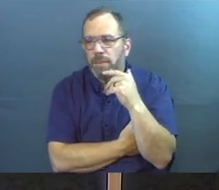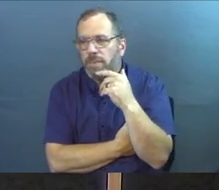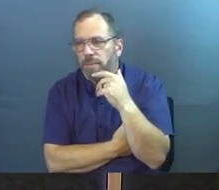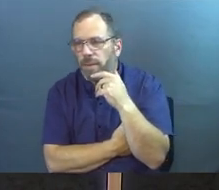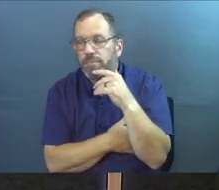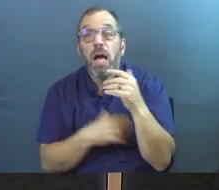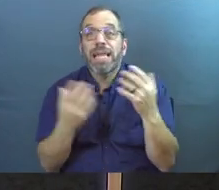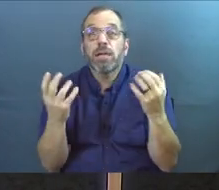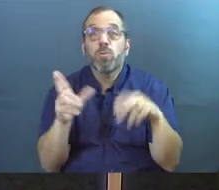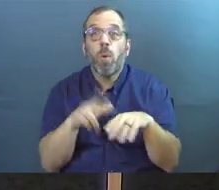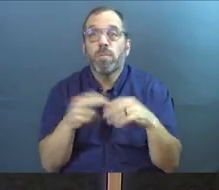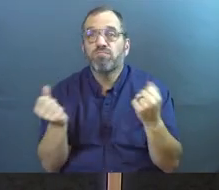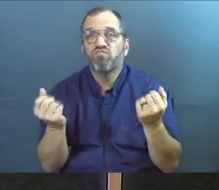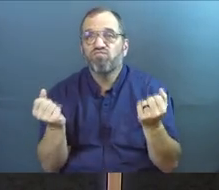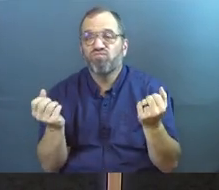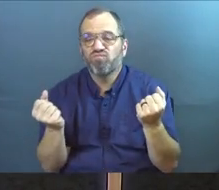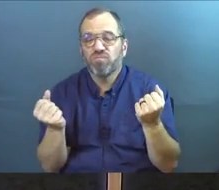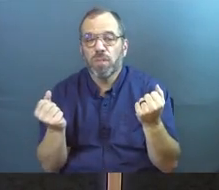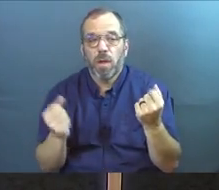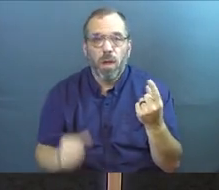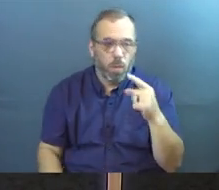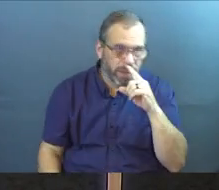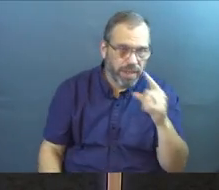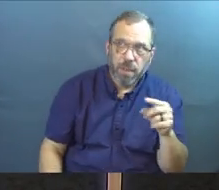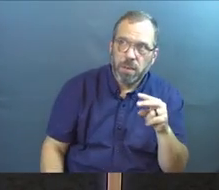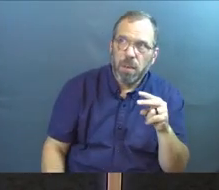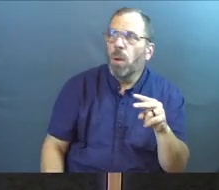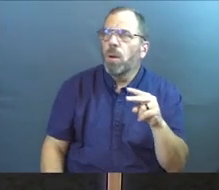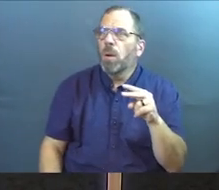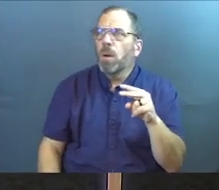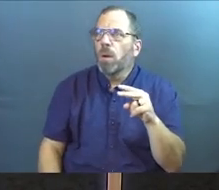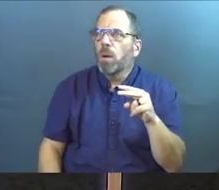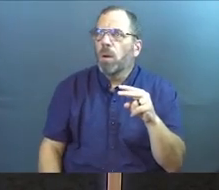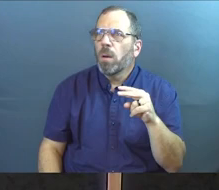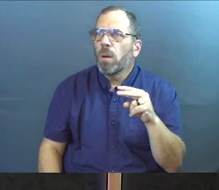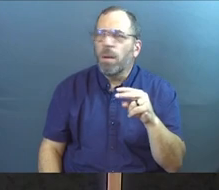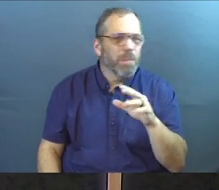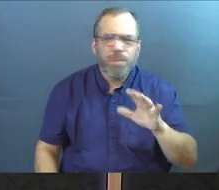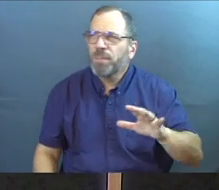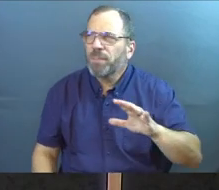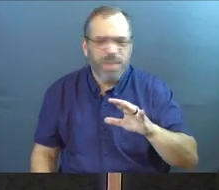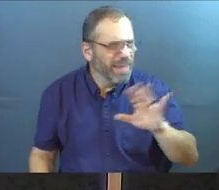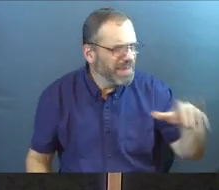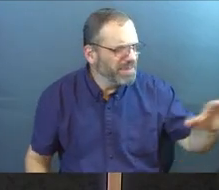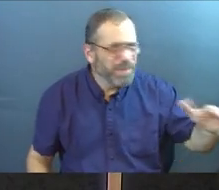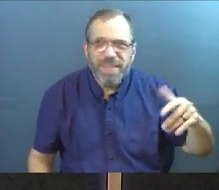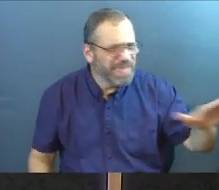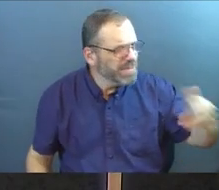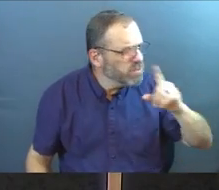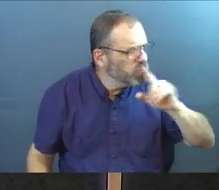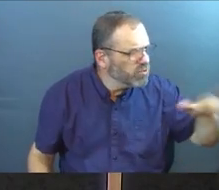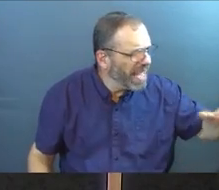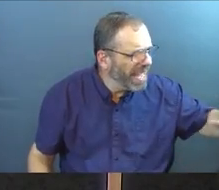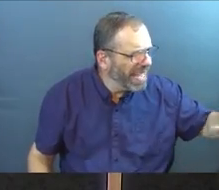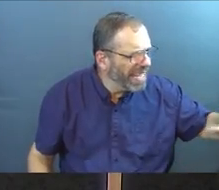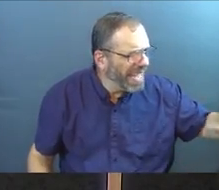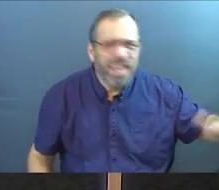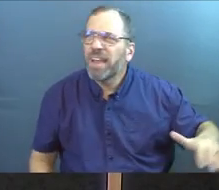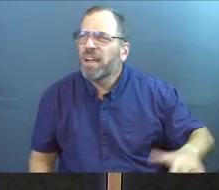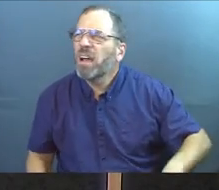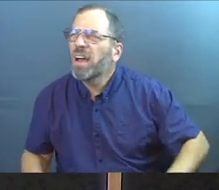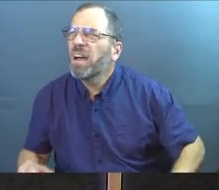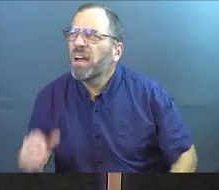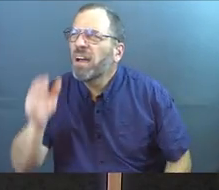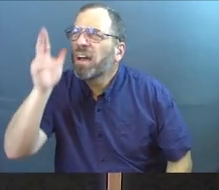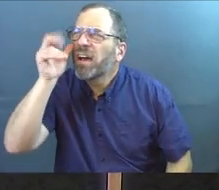talking. And all of a sudden, one kid could tell that she was talking. They couldn't hear. So what they had to do is they had to stop yelling so that they